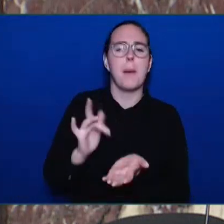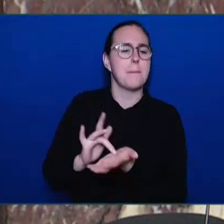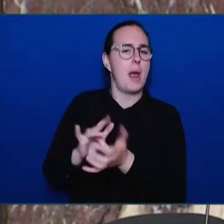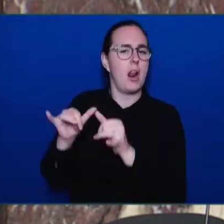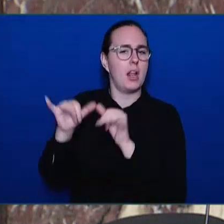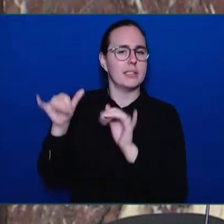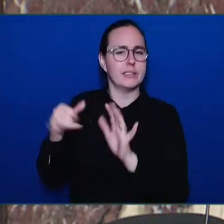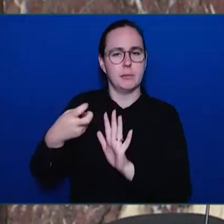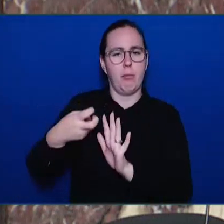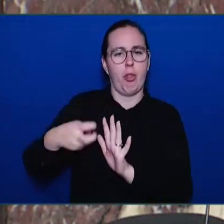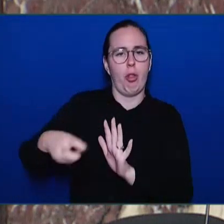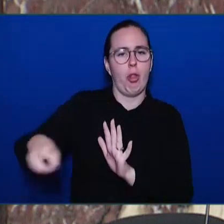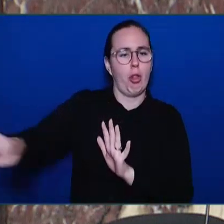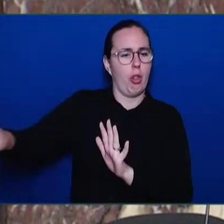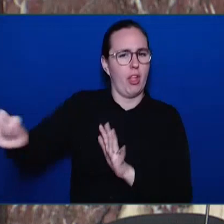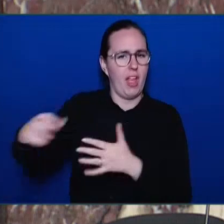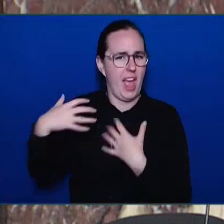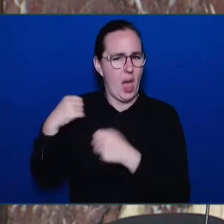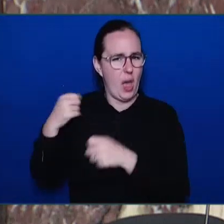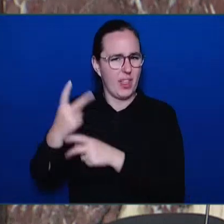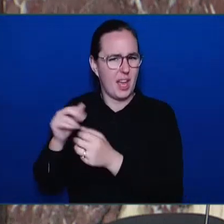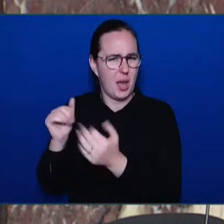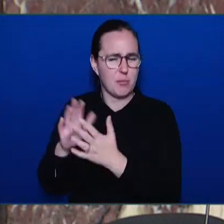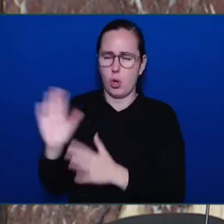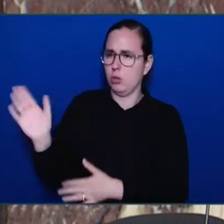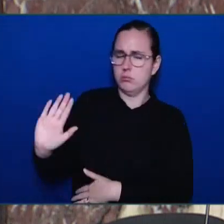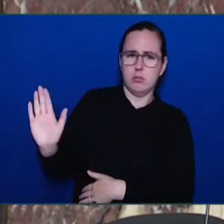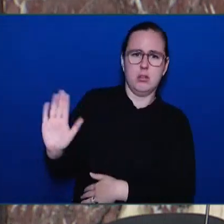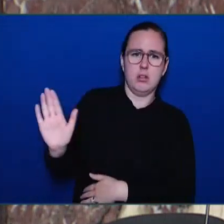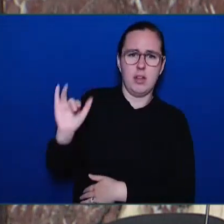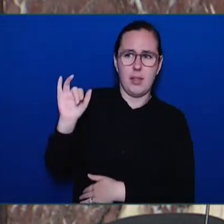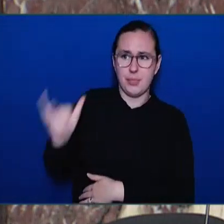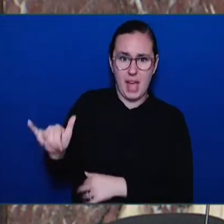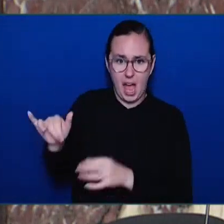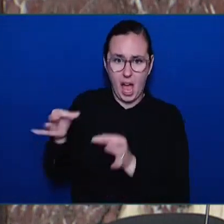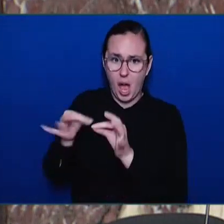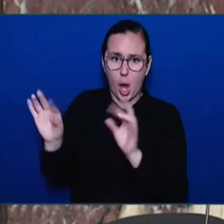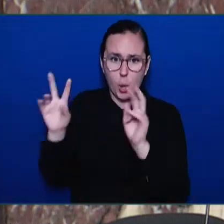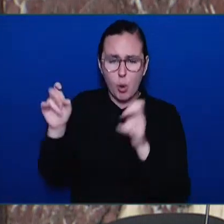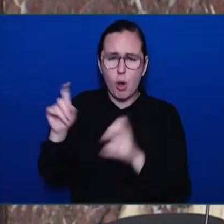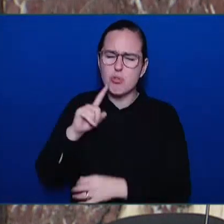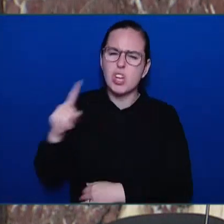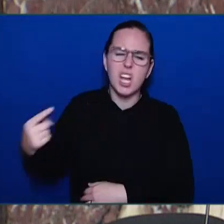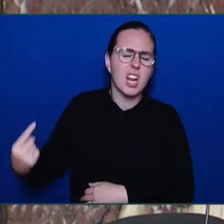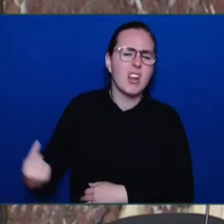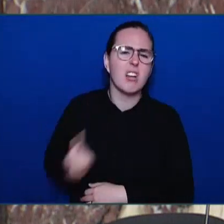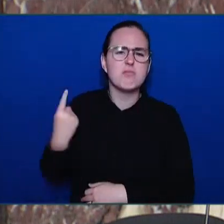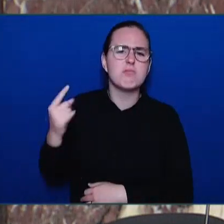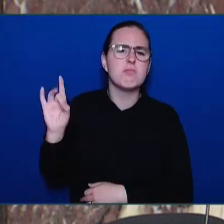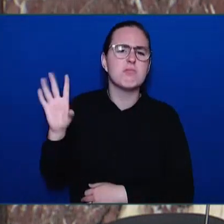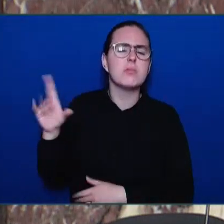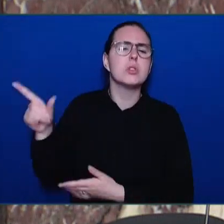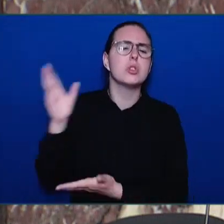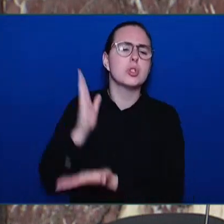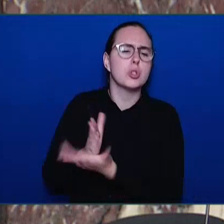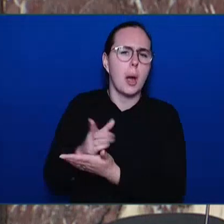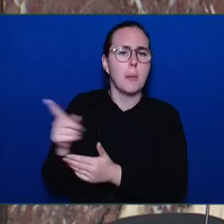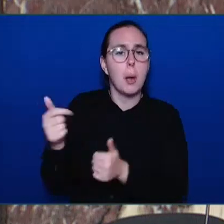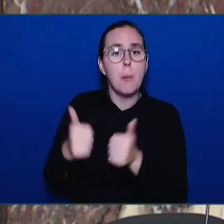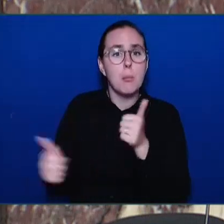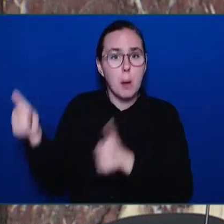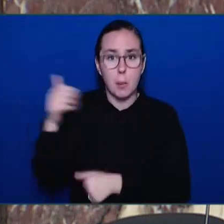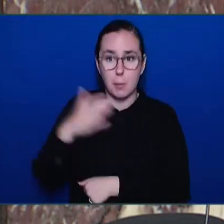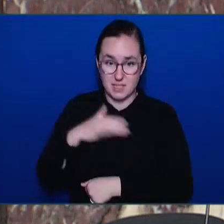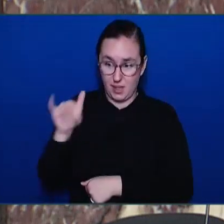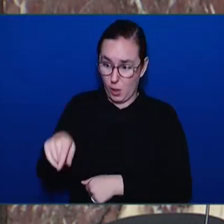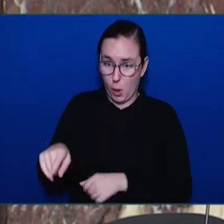Premier do the right thing today and publicly denounce these harmful and offensive attacks on addictions